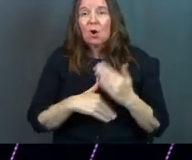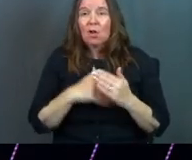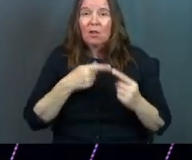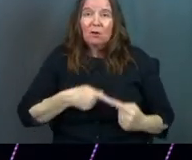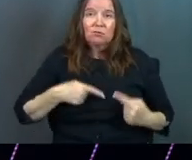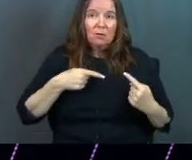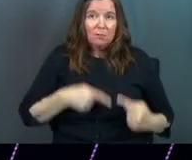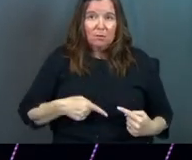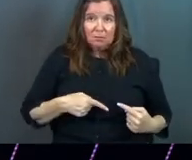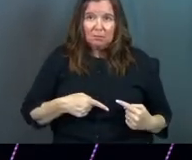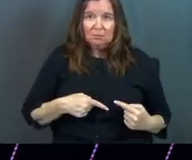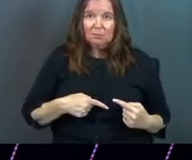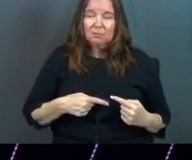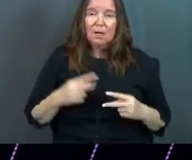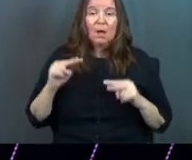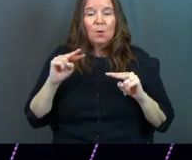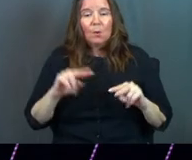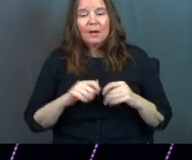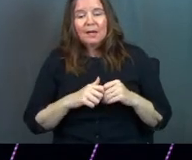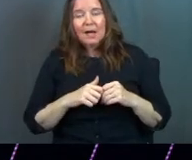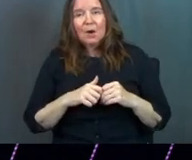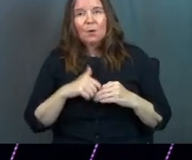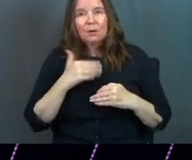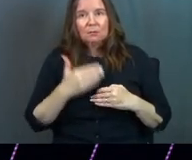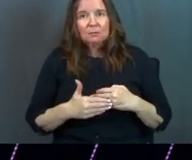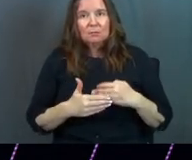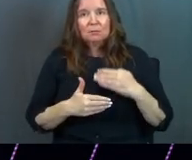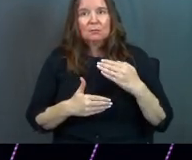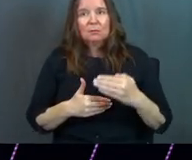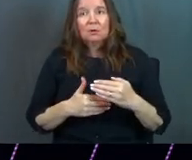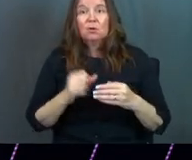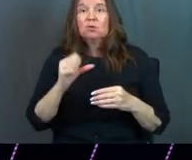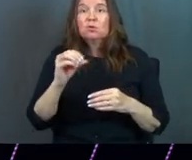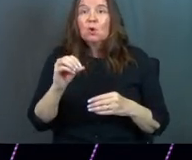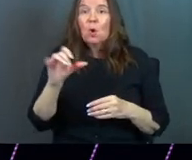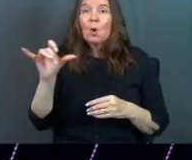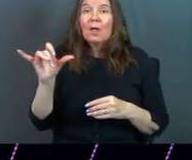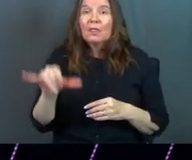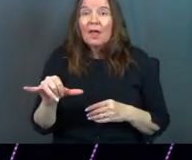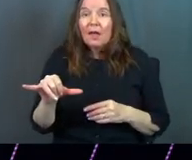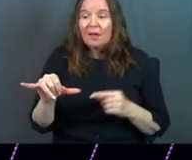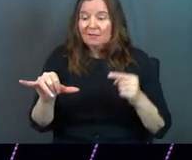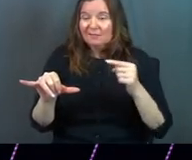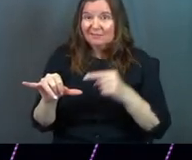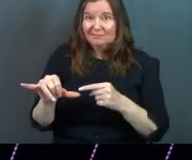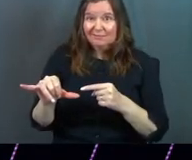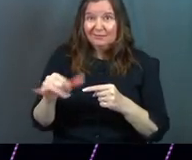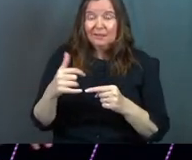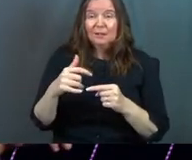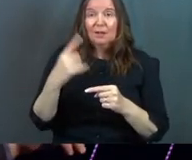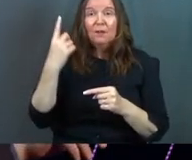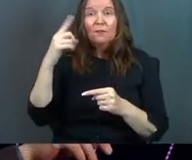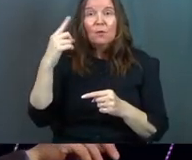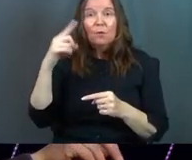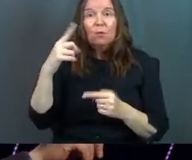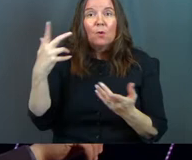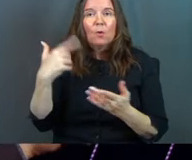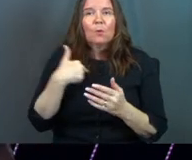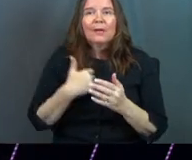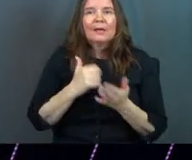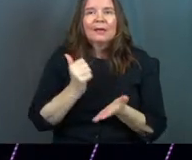all our troubles. And then watch the way He stair steps through this. So that we can comfort those in any trouble.